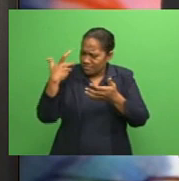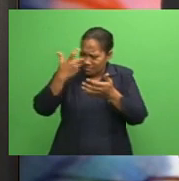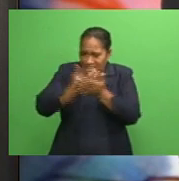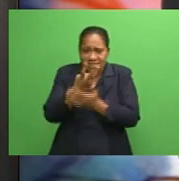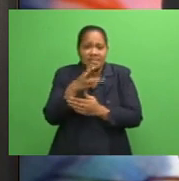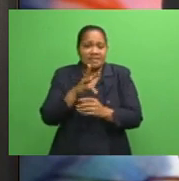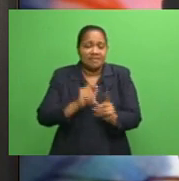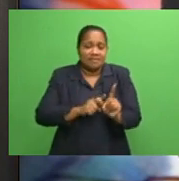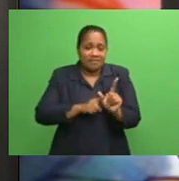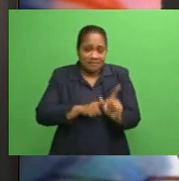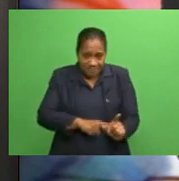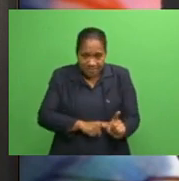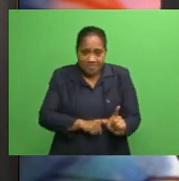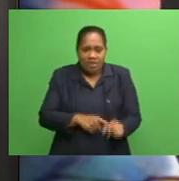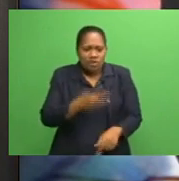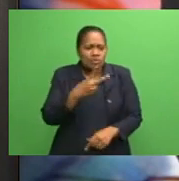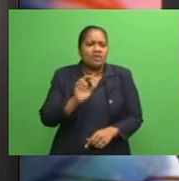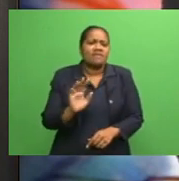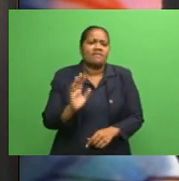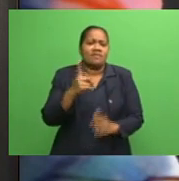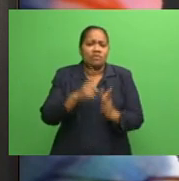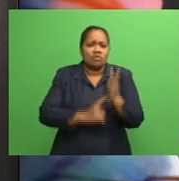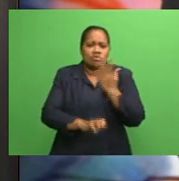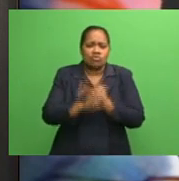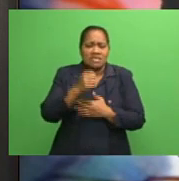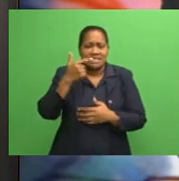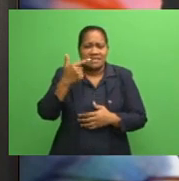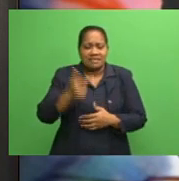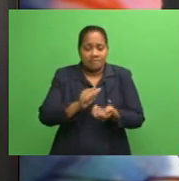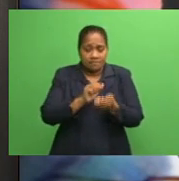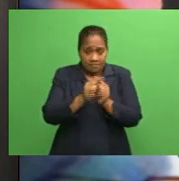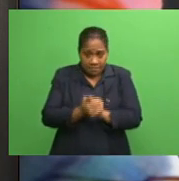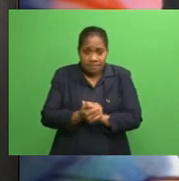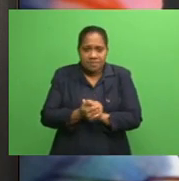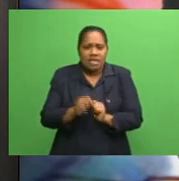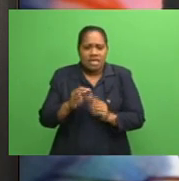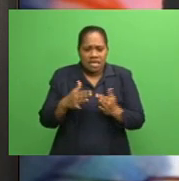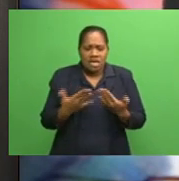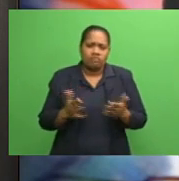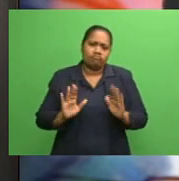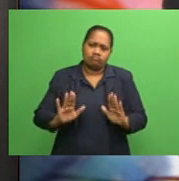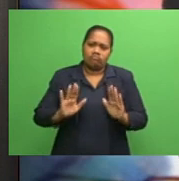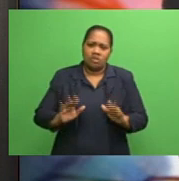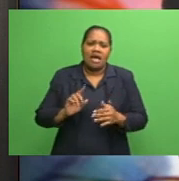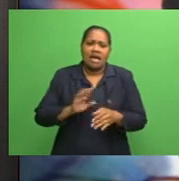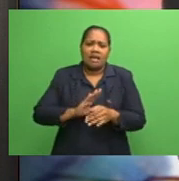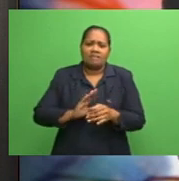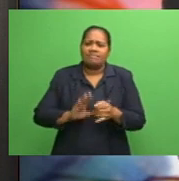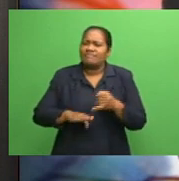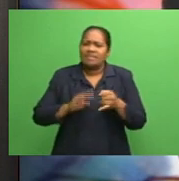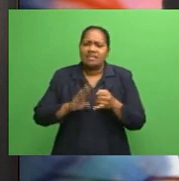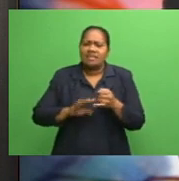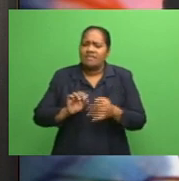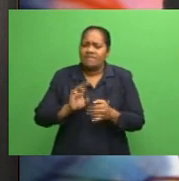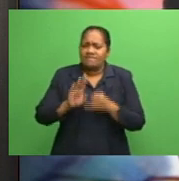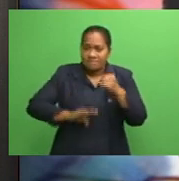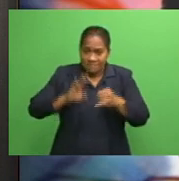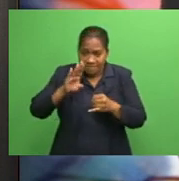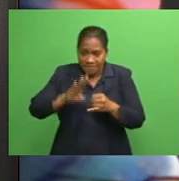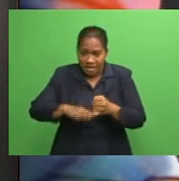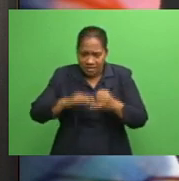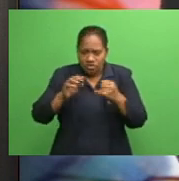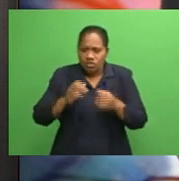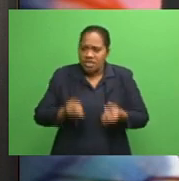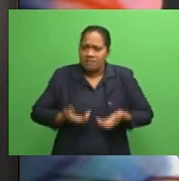champions on 25th June with seven games to spare, they had to wait until their final home game of the season to be presented with a trophy.